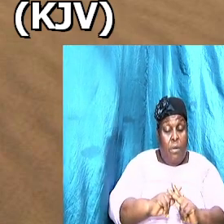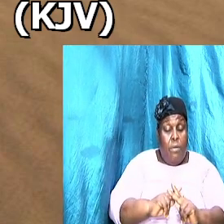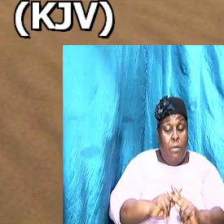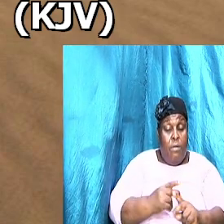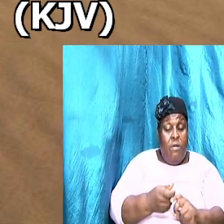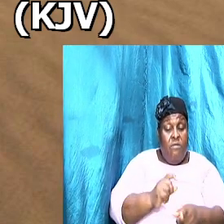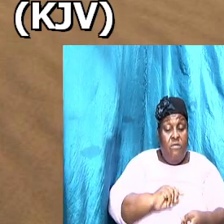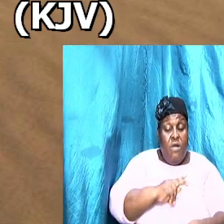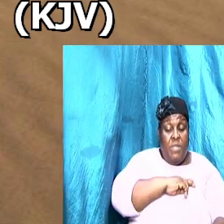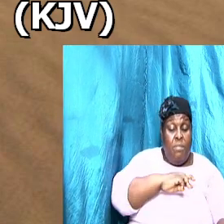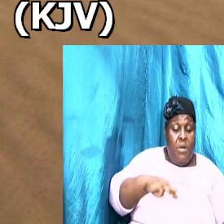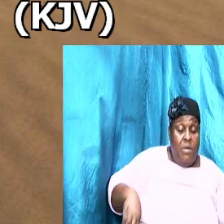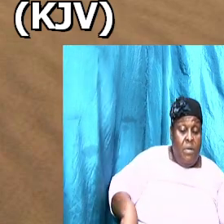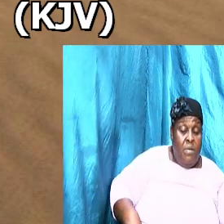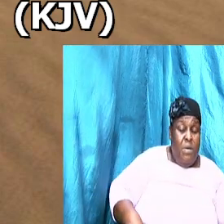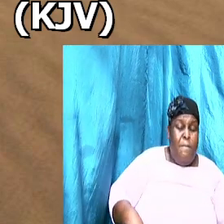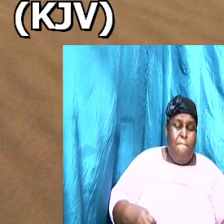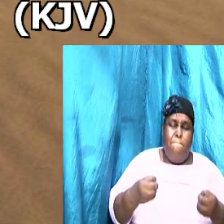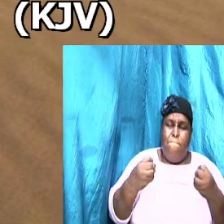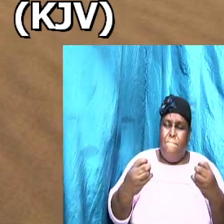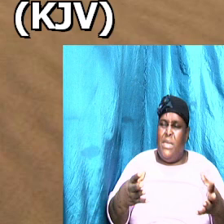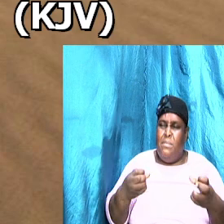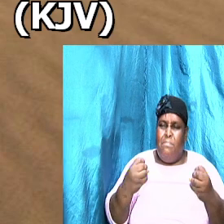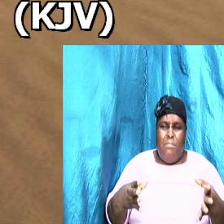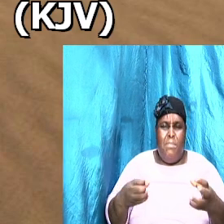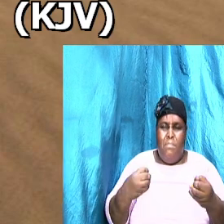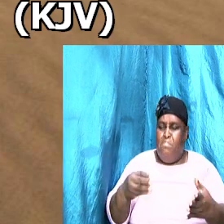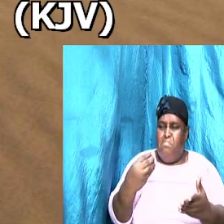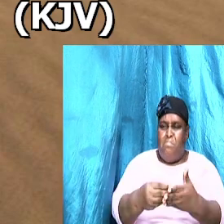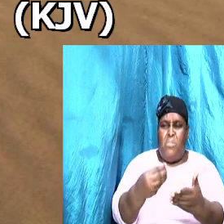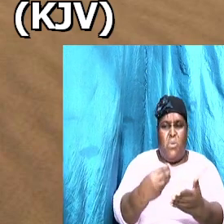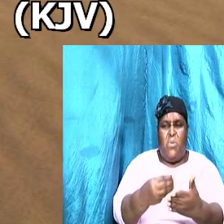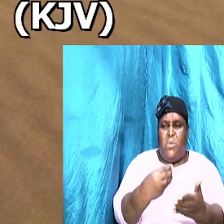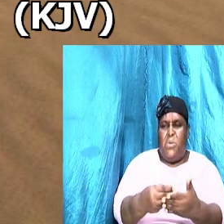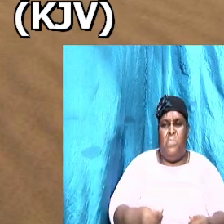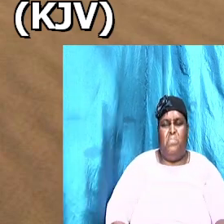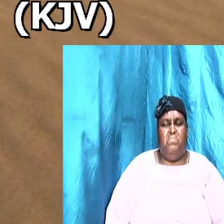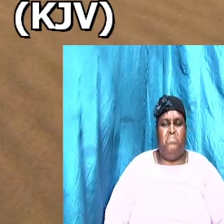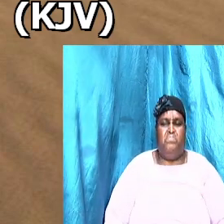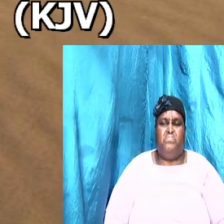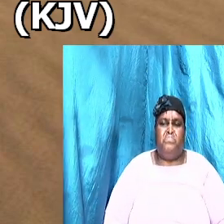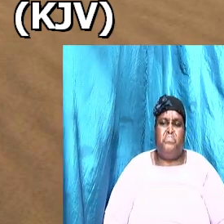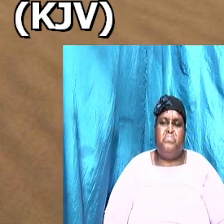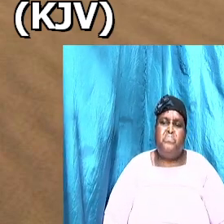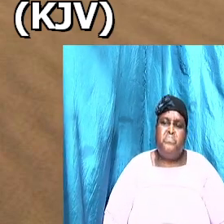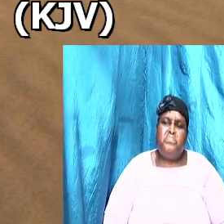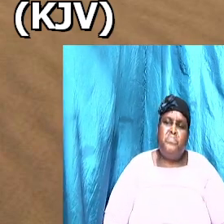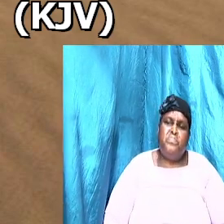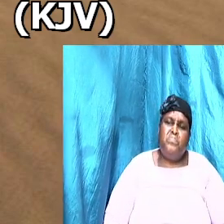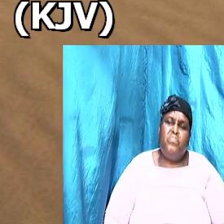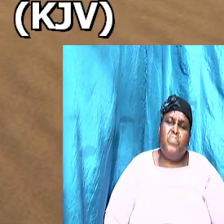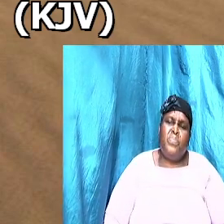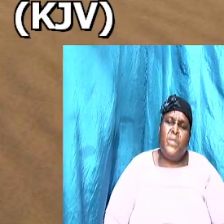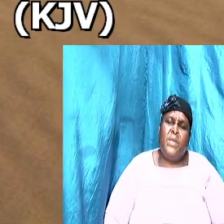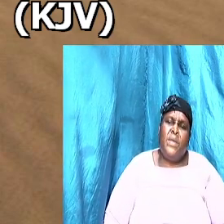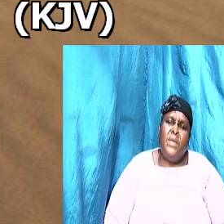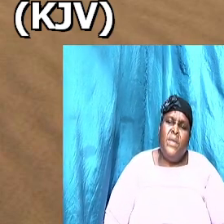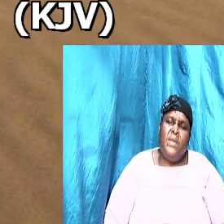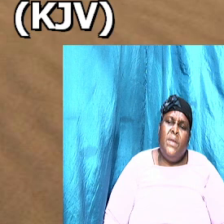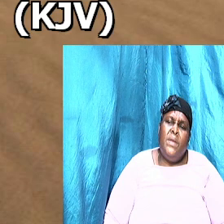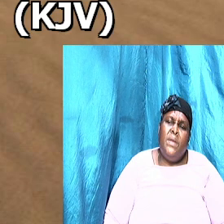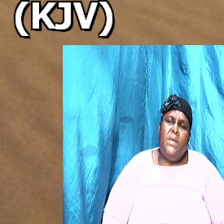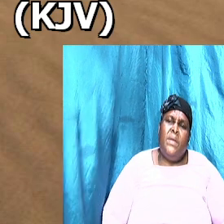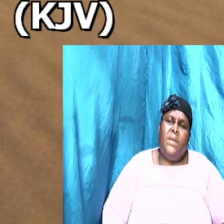was a mammoth, massive amount of debt. Yes? So he